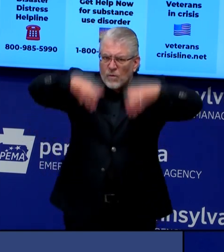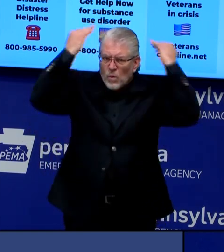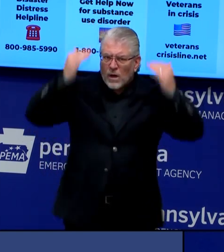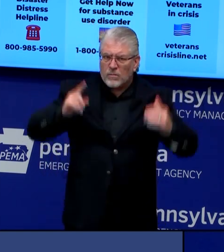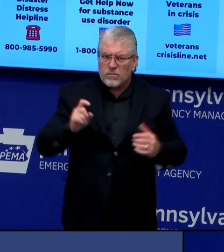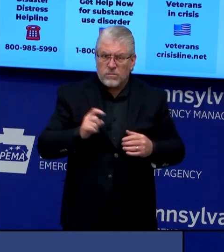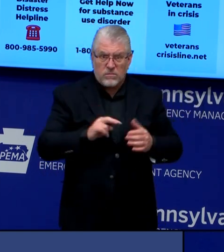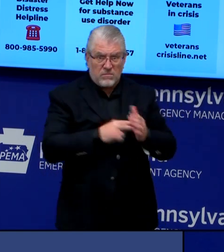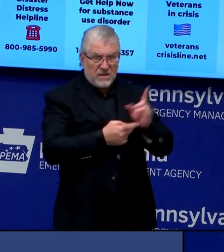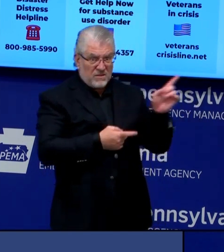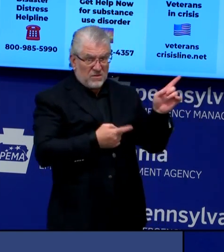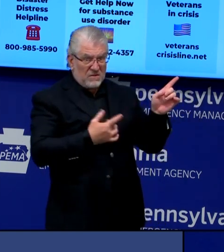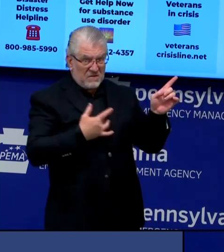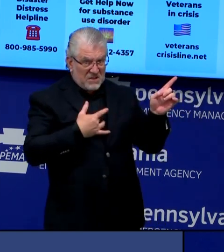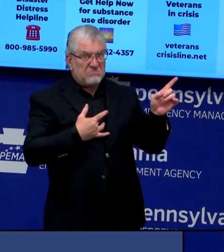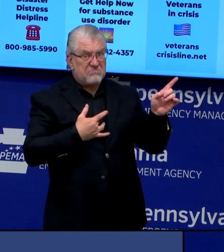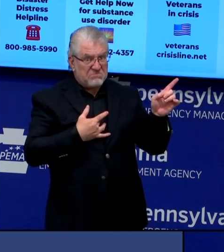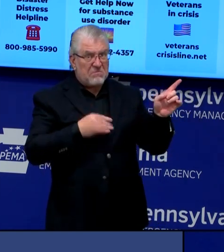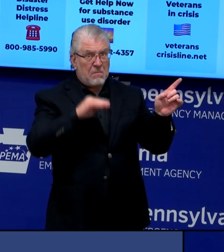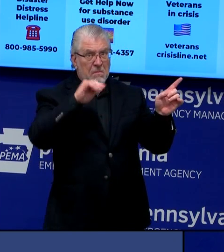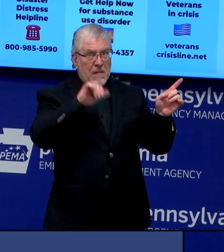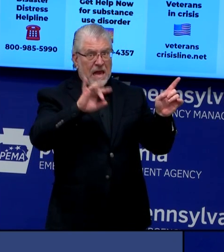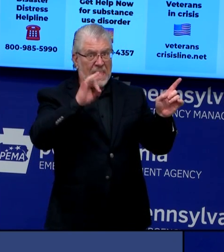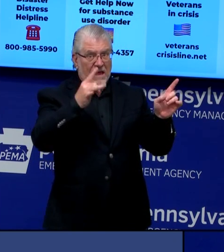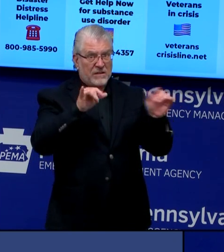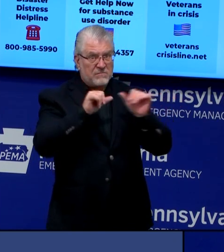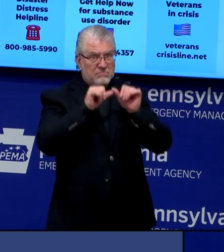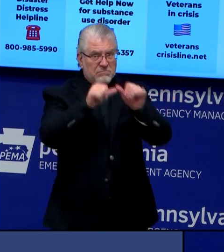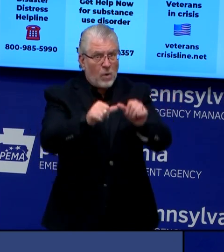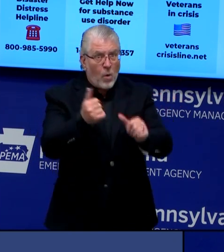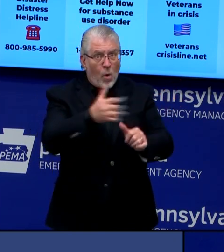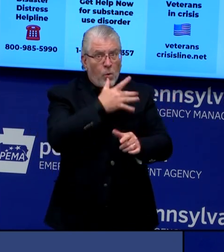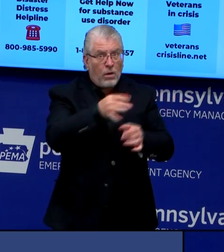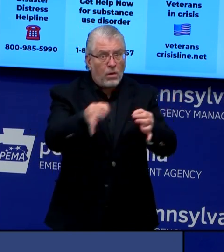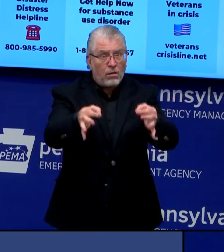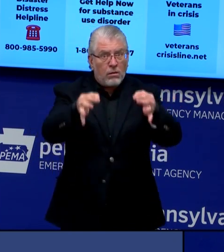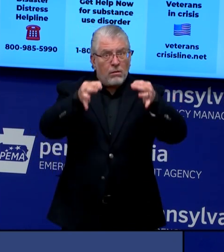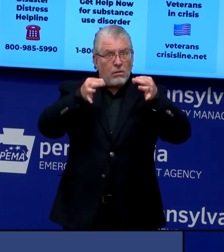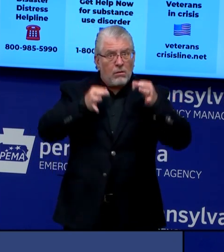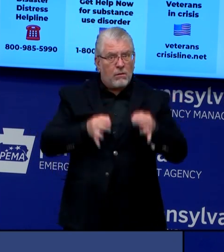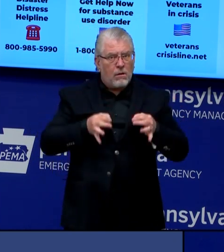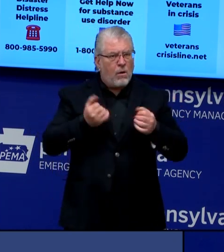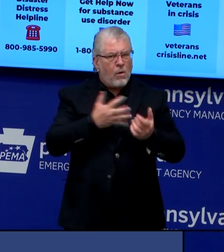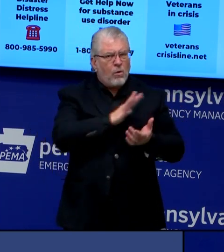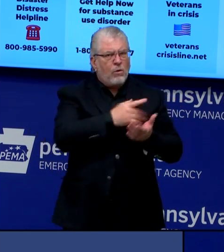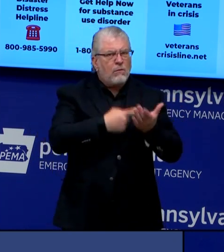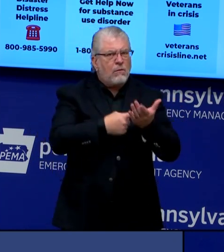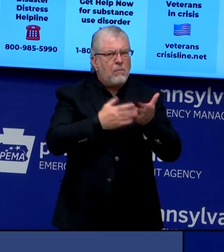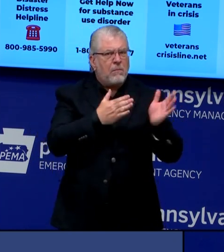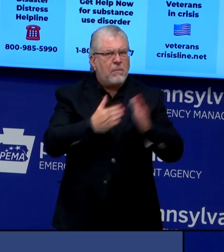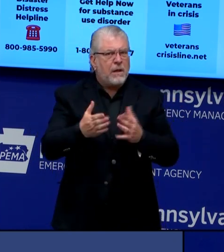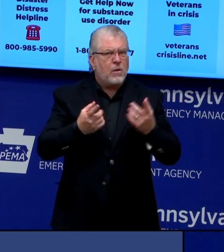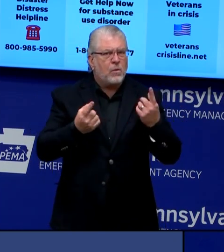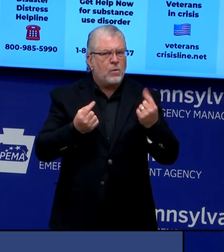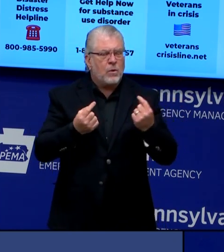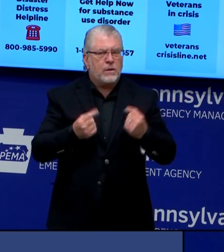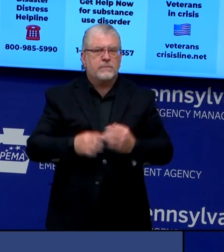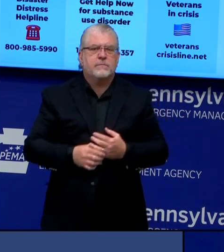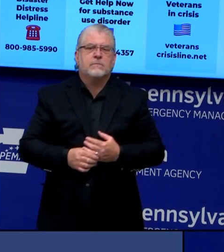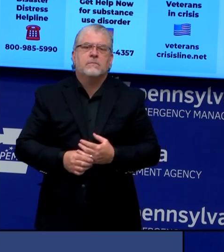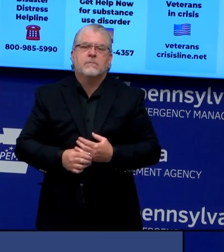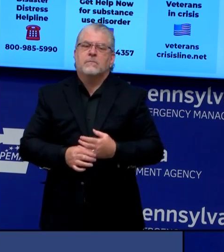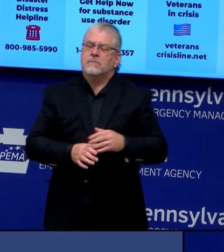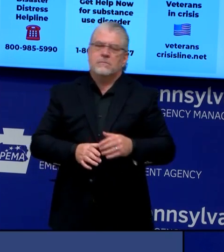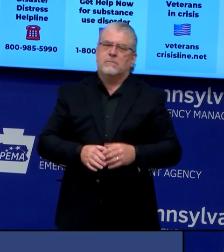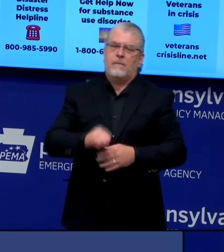Pennsylvania could see reduced restrictions, and are there ongoing discussions about any changes to the timeline? May 8th is still the time when we